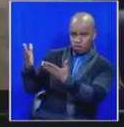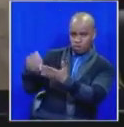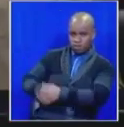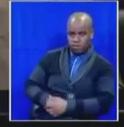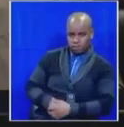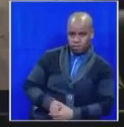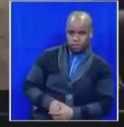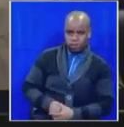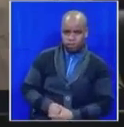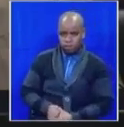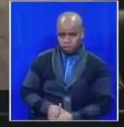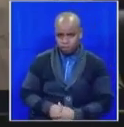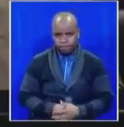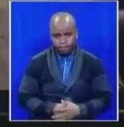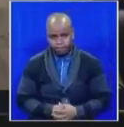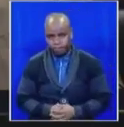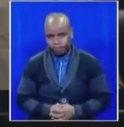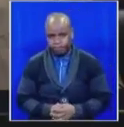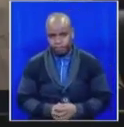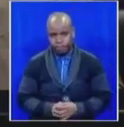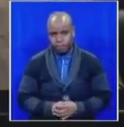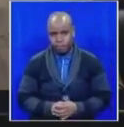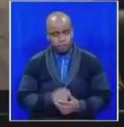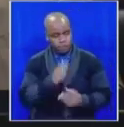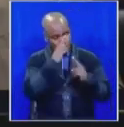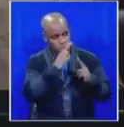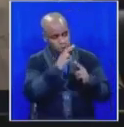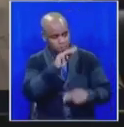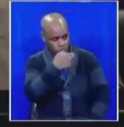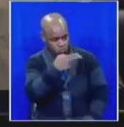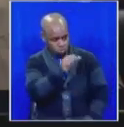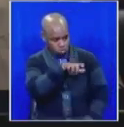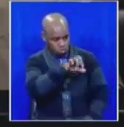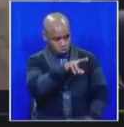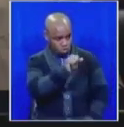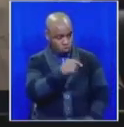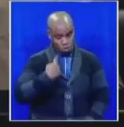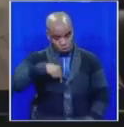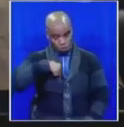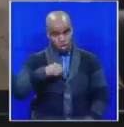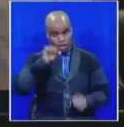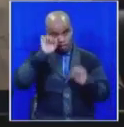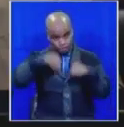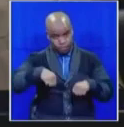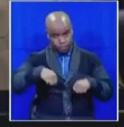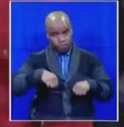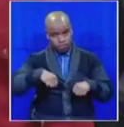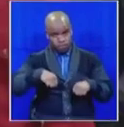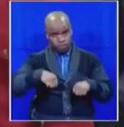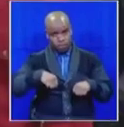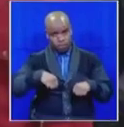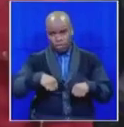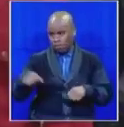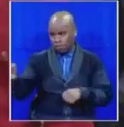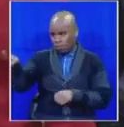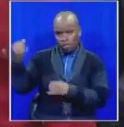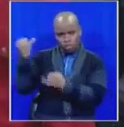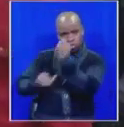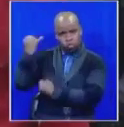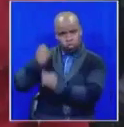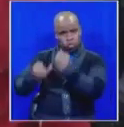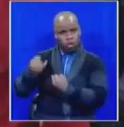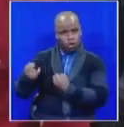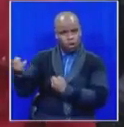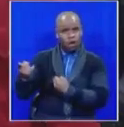honorable uh we agreed no party there they are insulting me man deputy chair